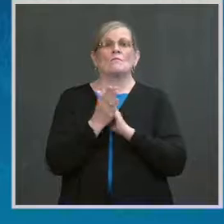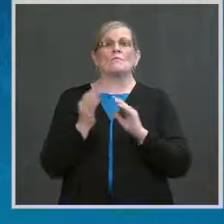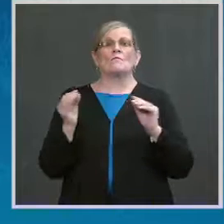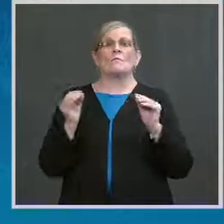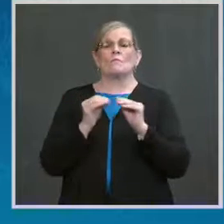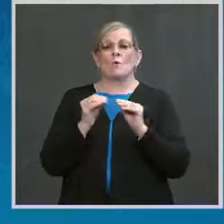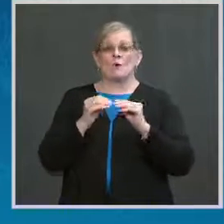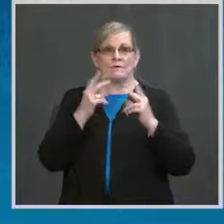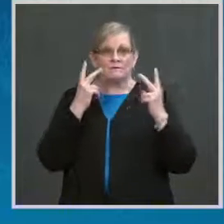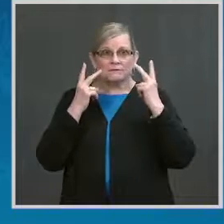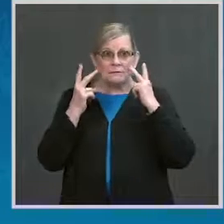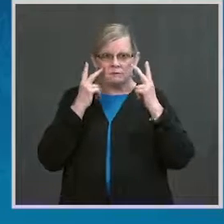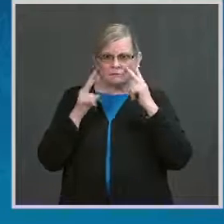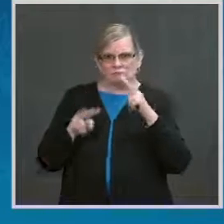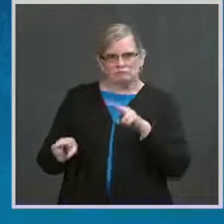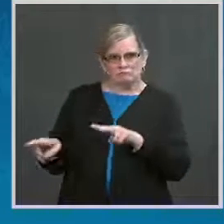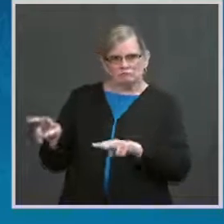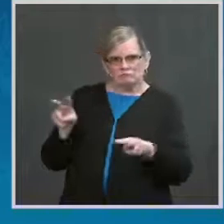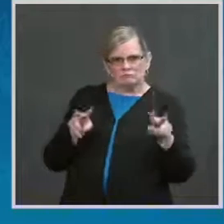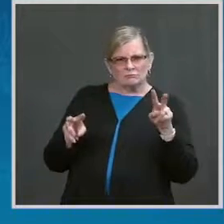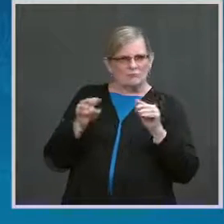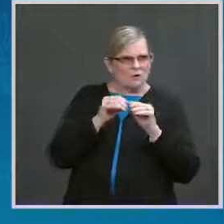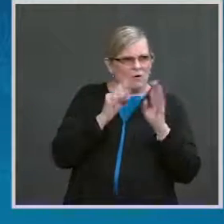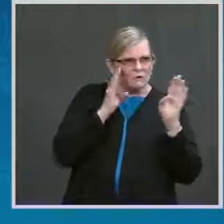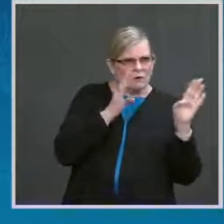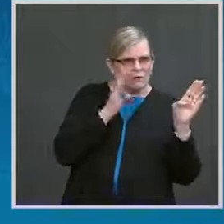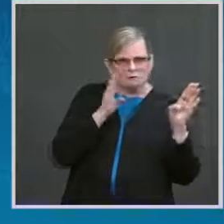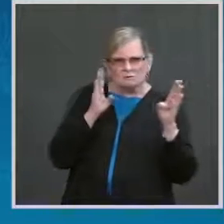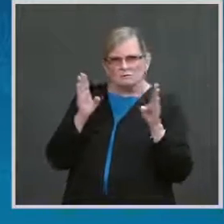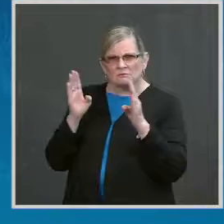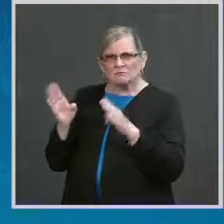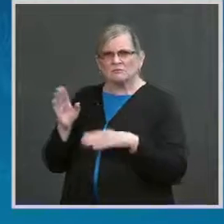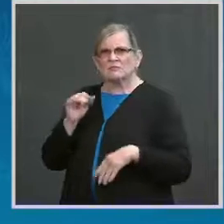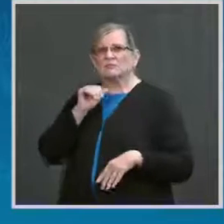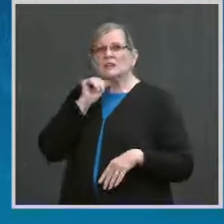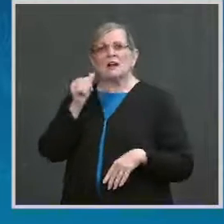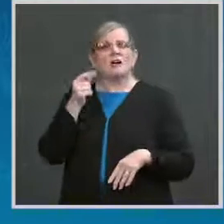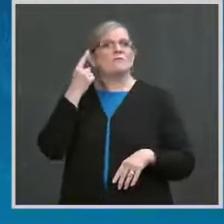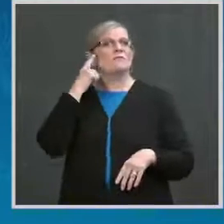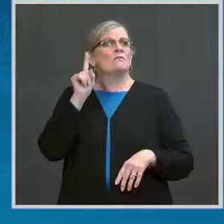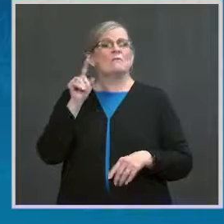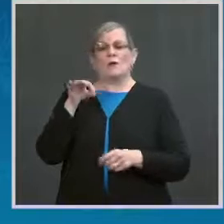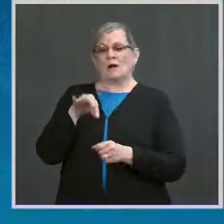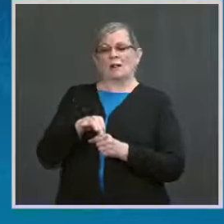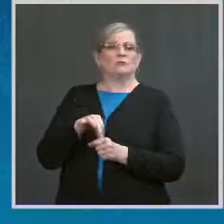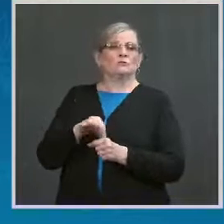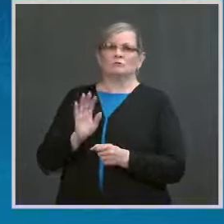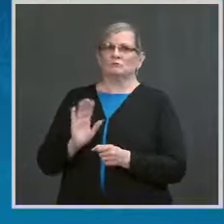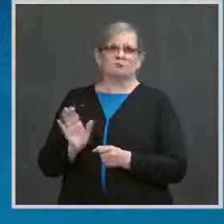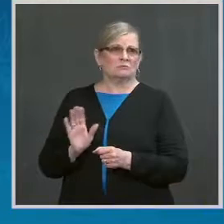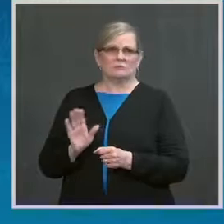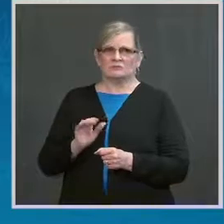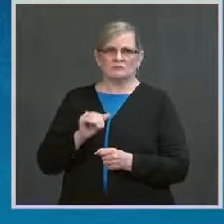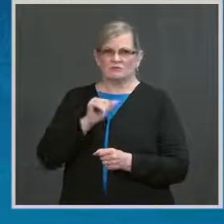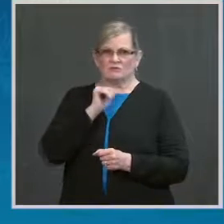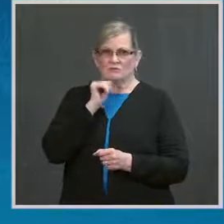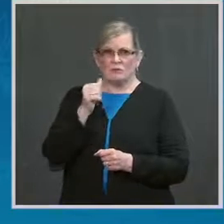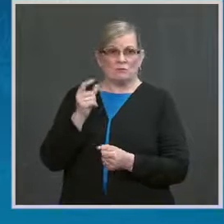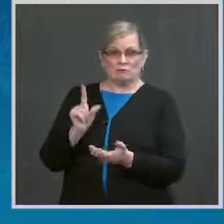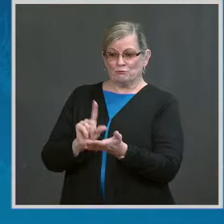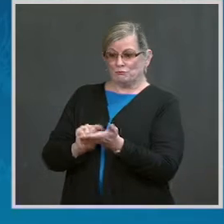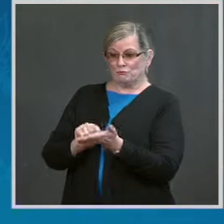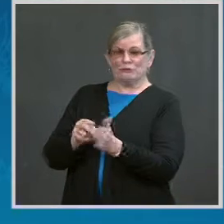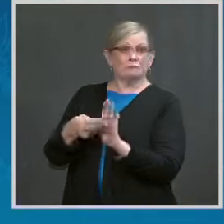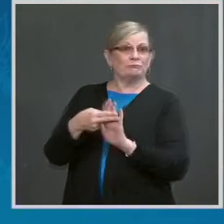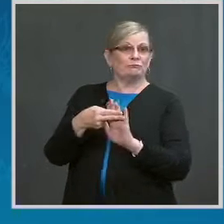all times, not just before an election and not just when we are in the headlines. So on behalf of the members and